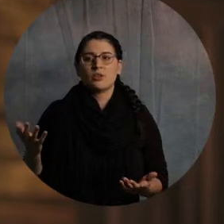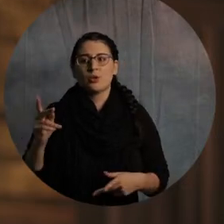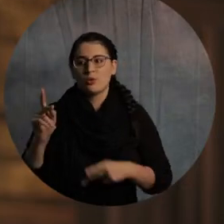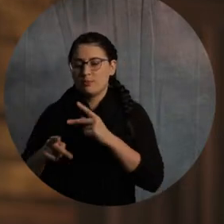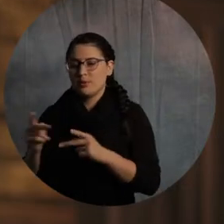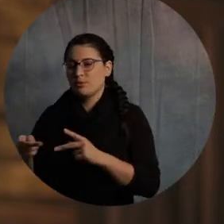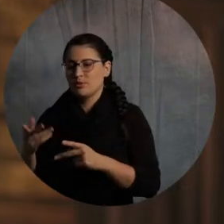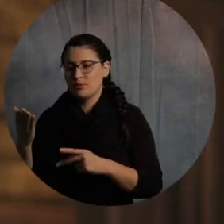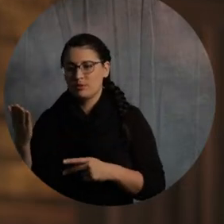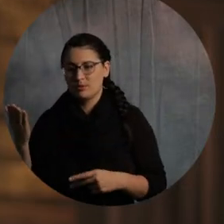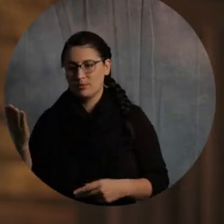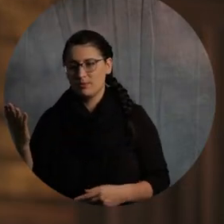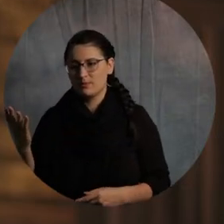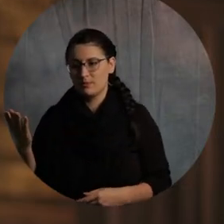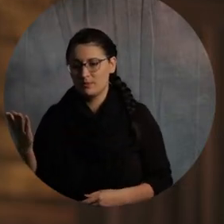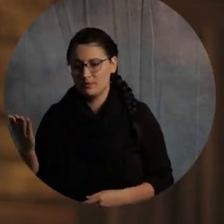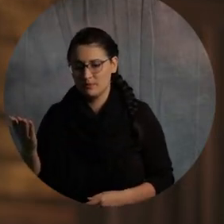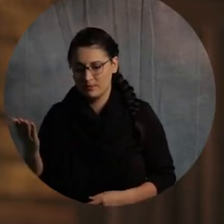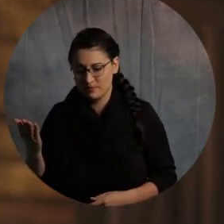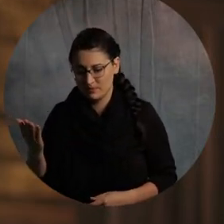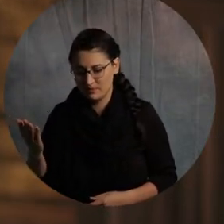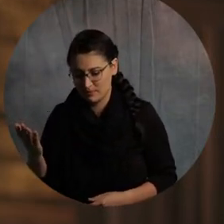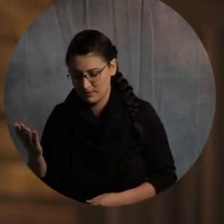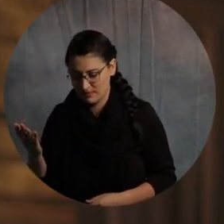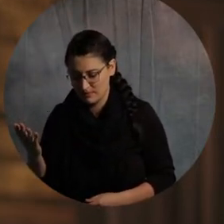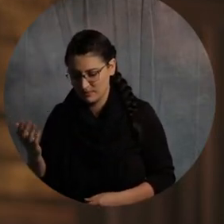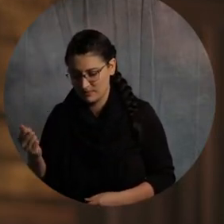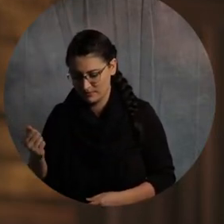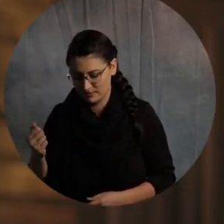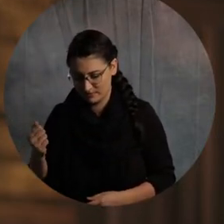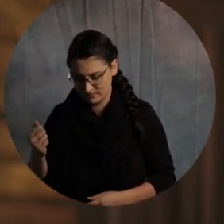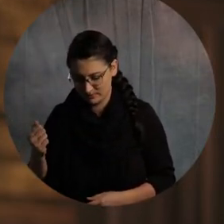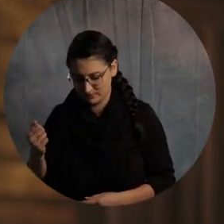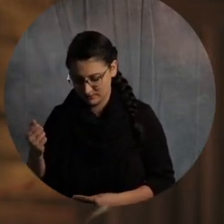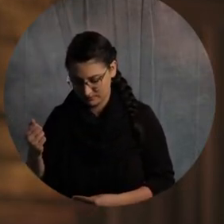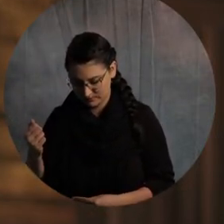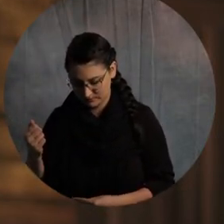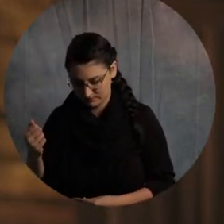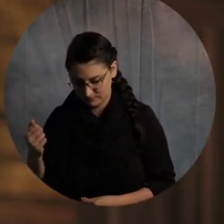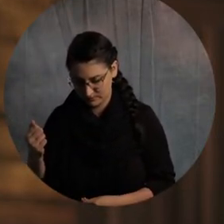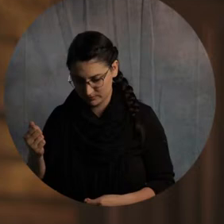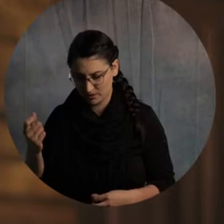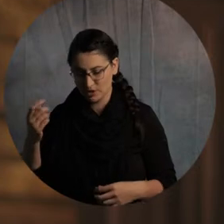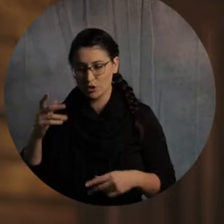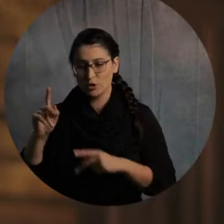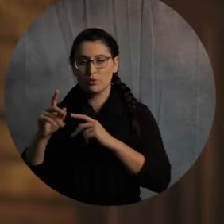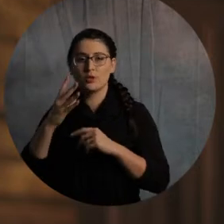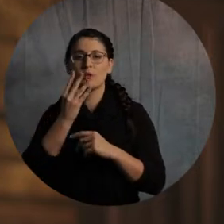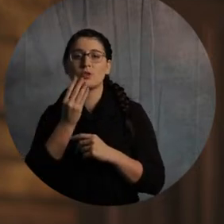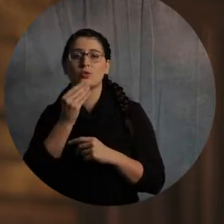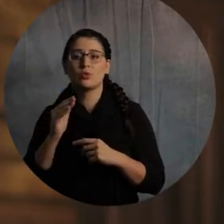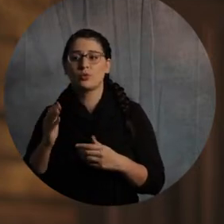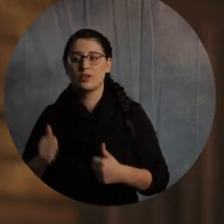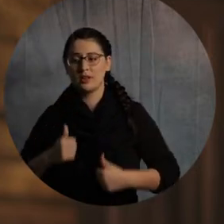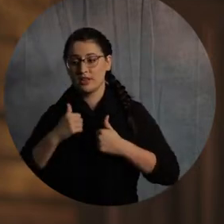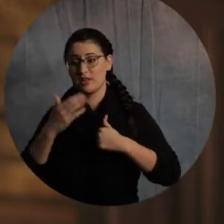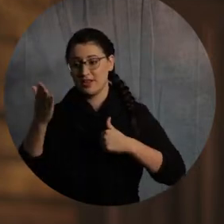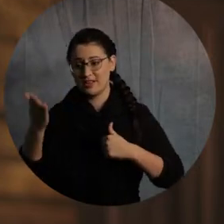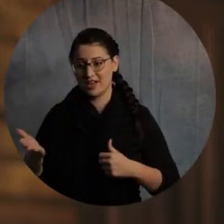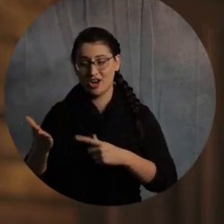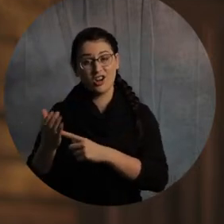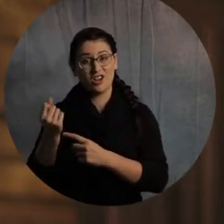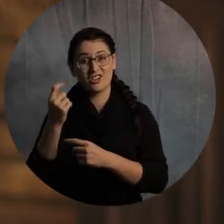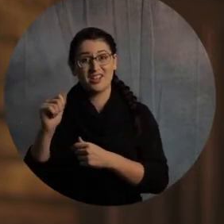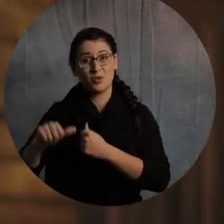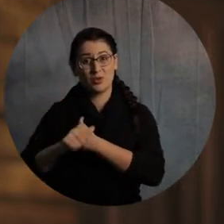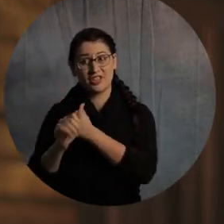And if you're a Jewish neighbor, hey, Jesus is the Messiah, and what you're praying for in the synagogue, it's been fulfilled. His